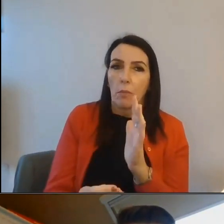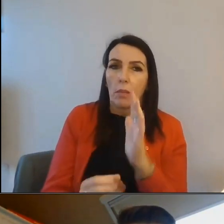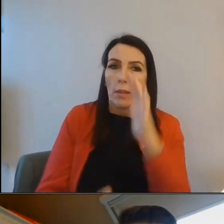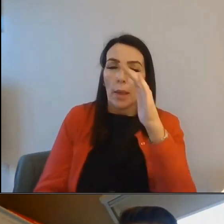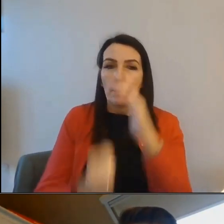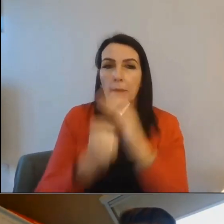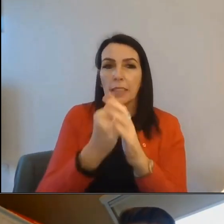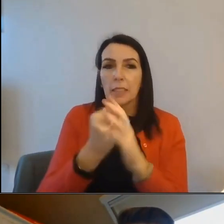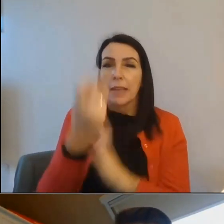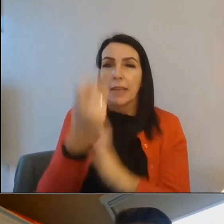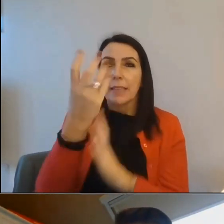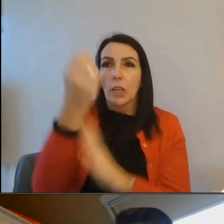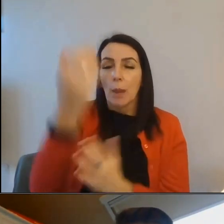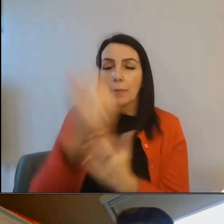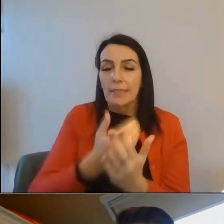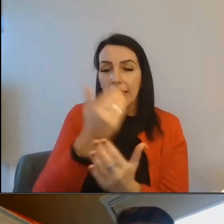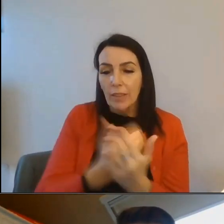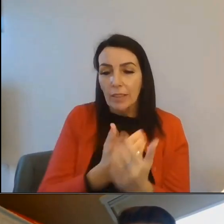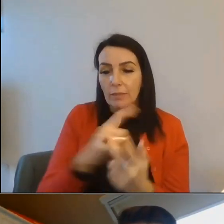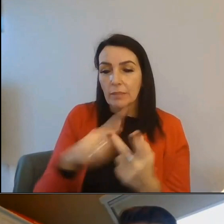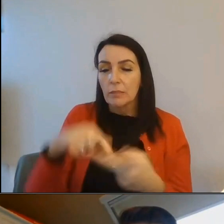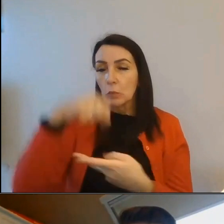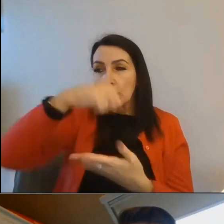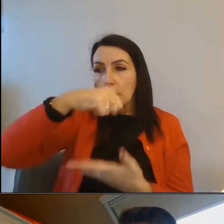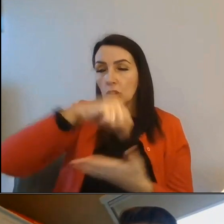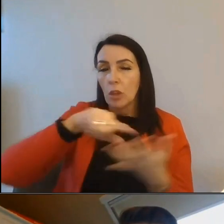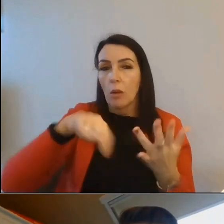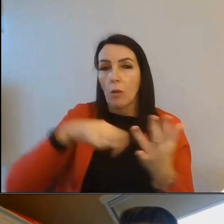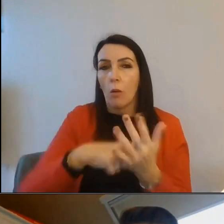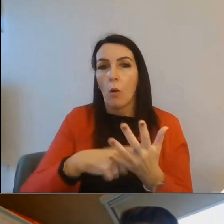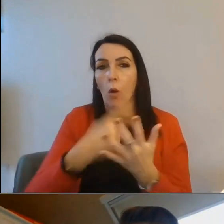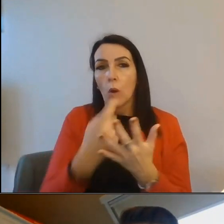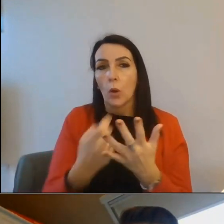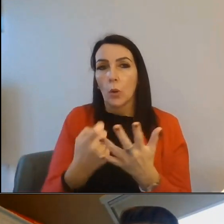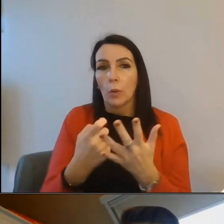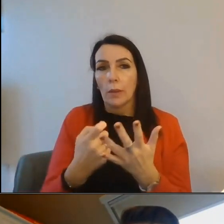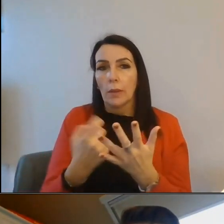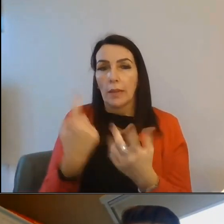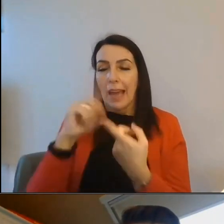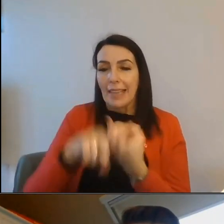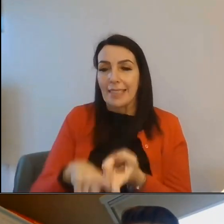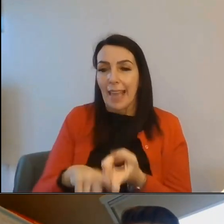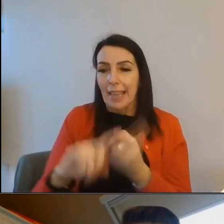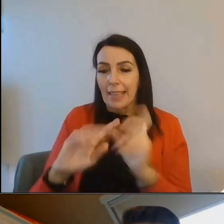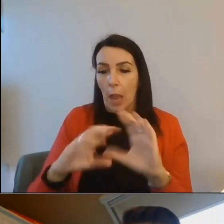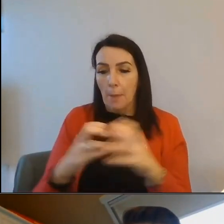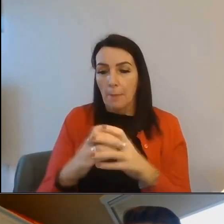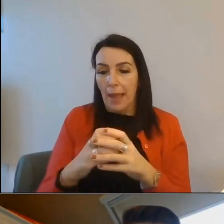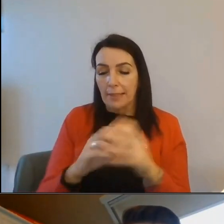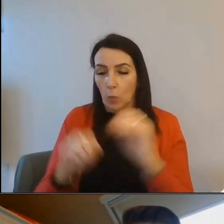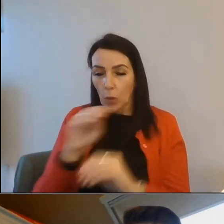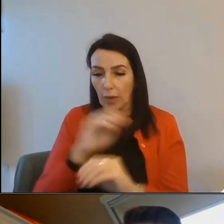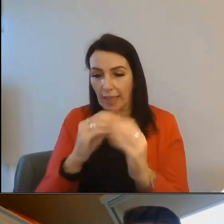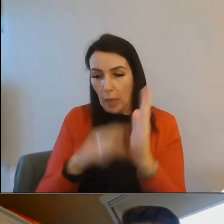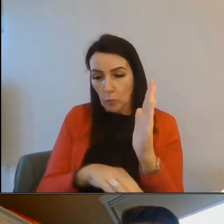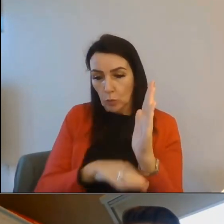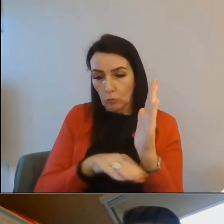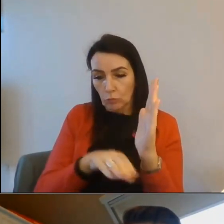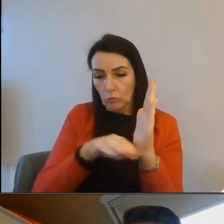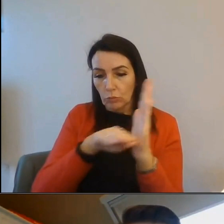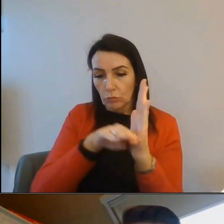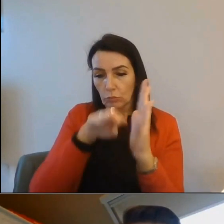carbon savings for a budget, or as we've just seen, setting an EPC band and working out the best way to achieve that.